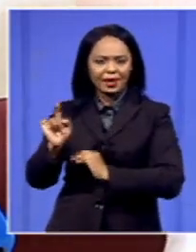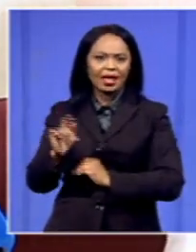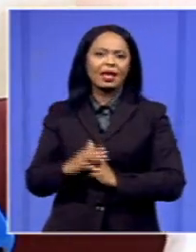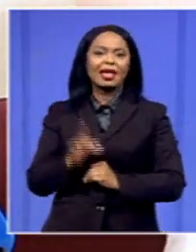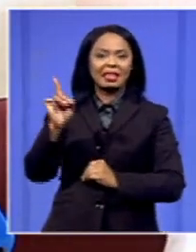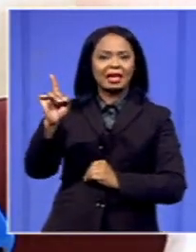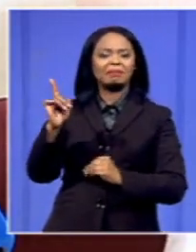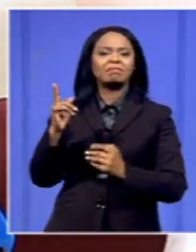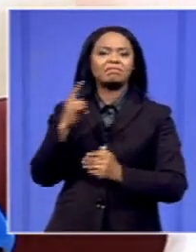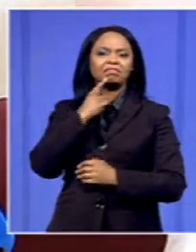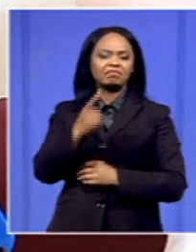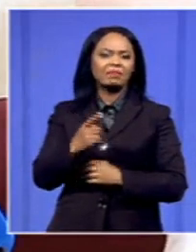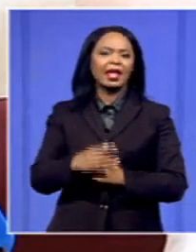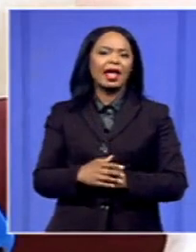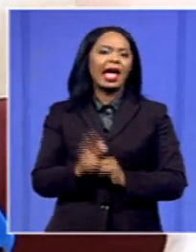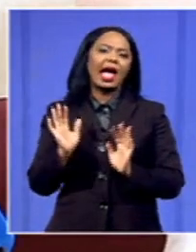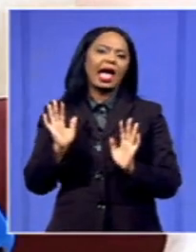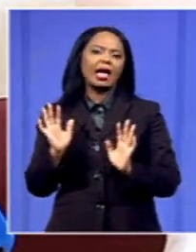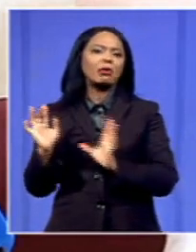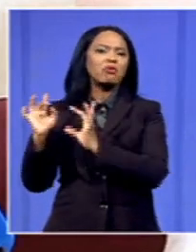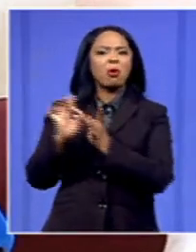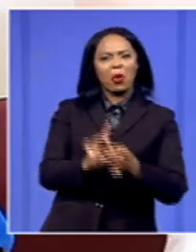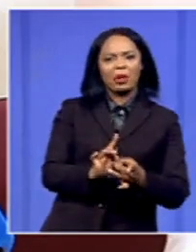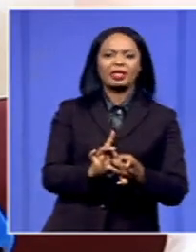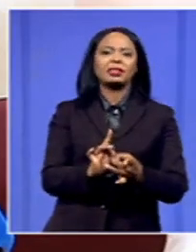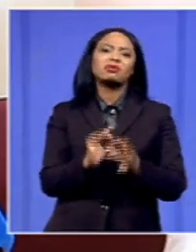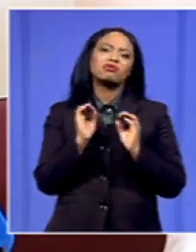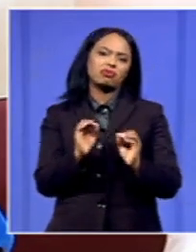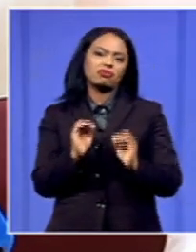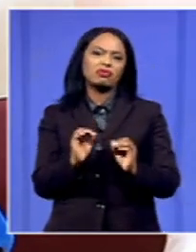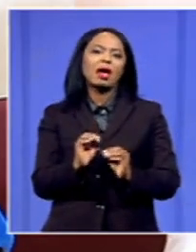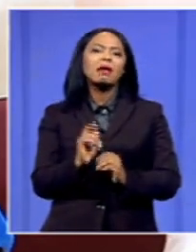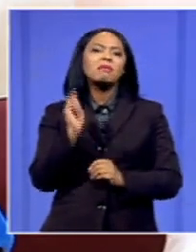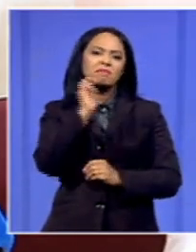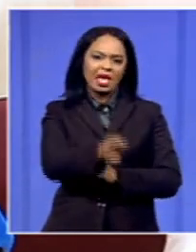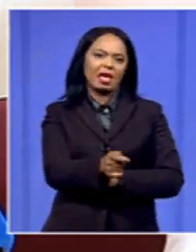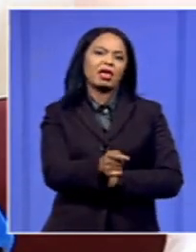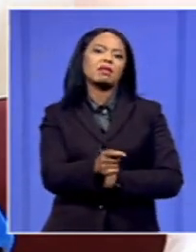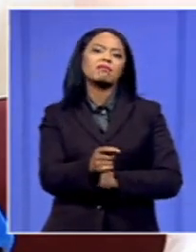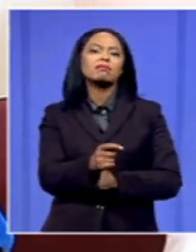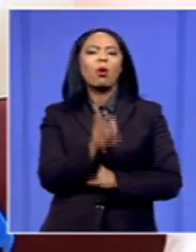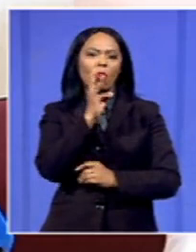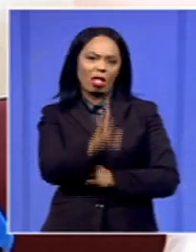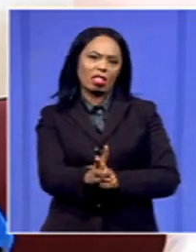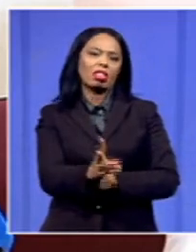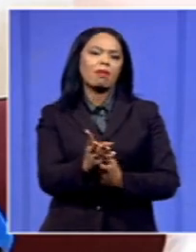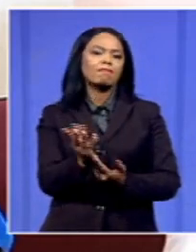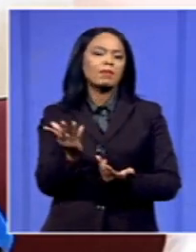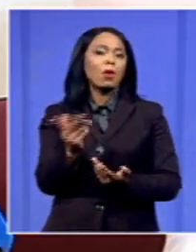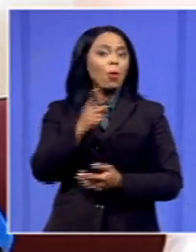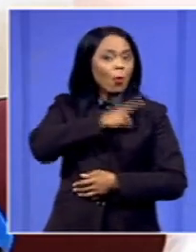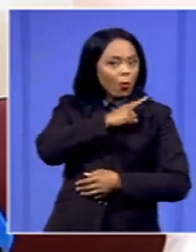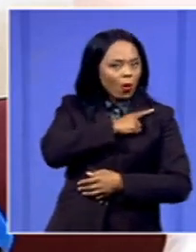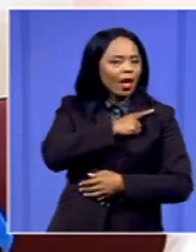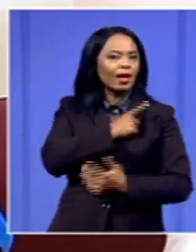they are committed in terms of ensuring that these payments are done. And this was only because of